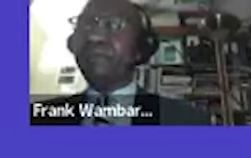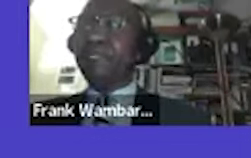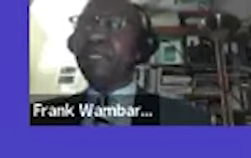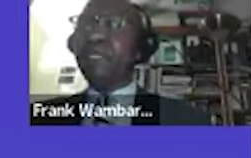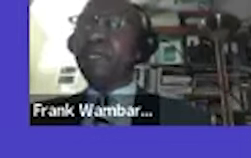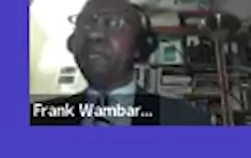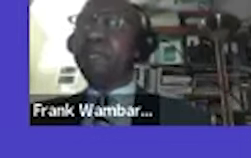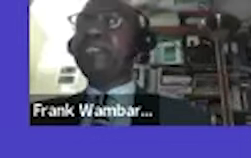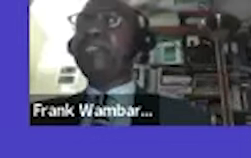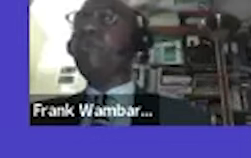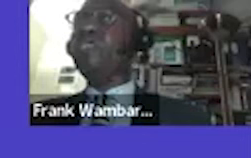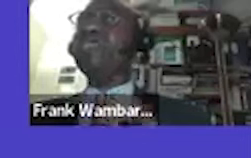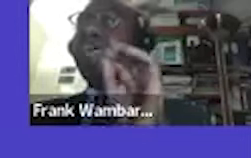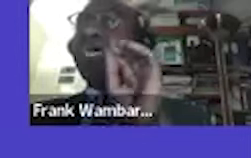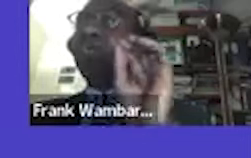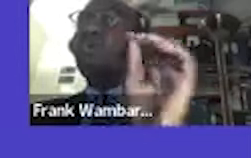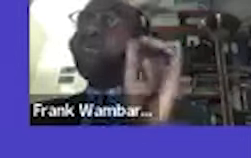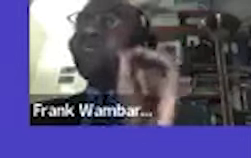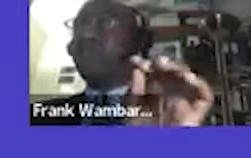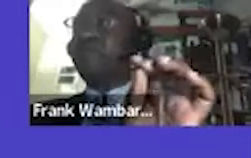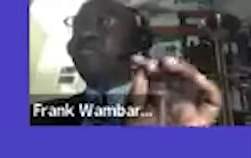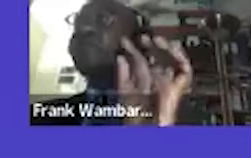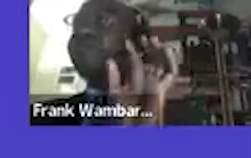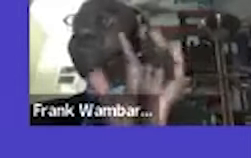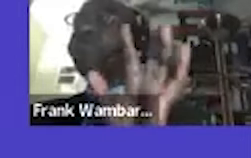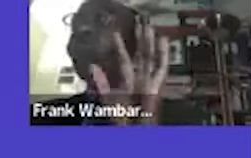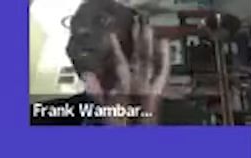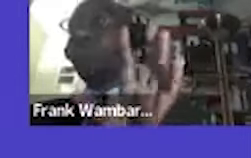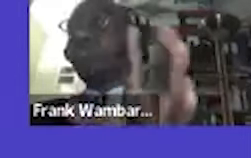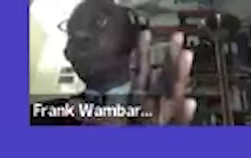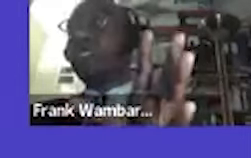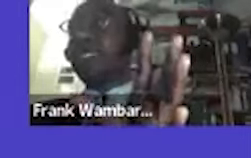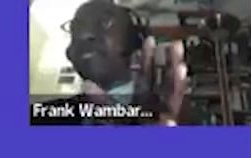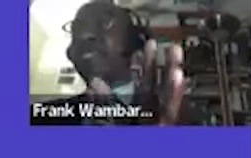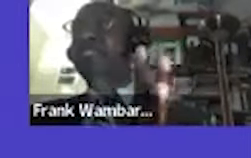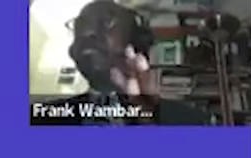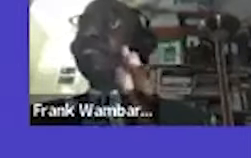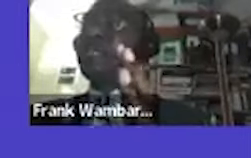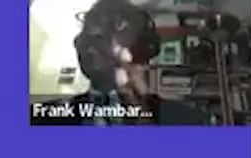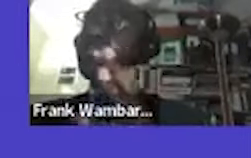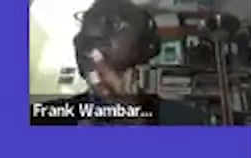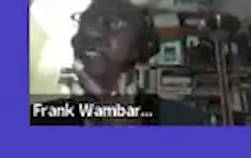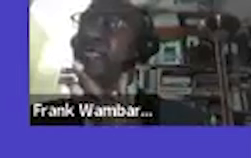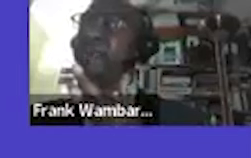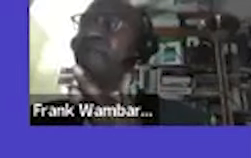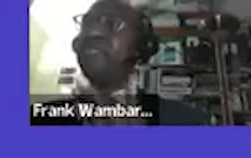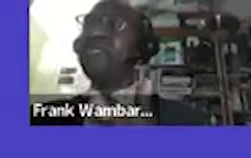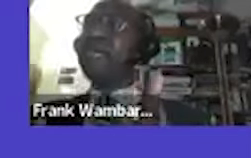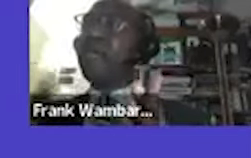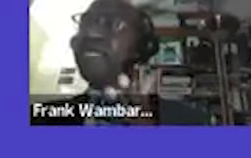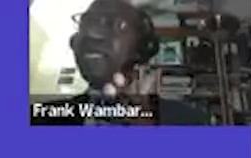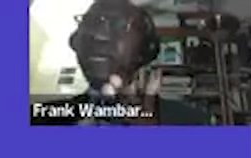but don't rely on one source because you never know how collision can take check with the embassy